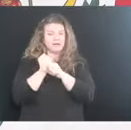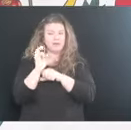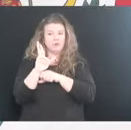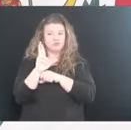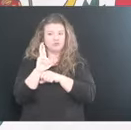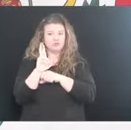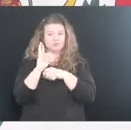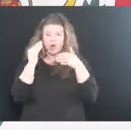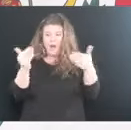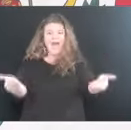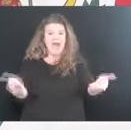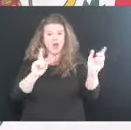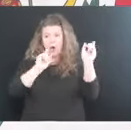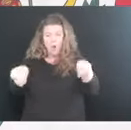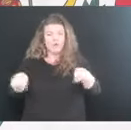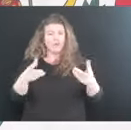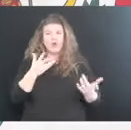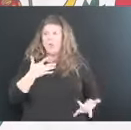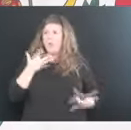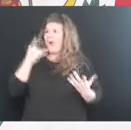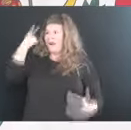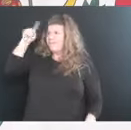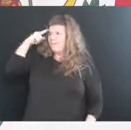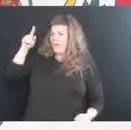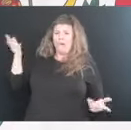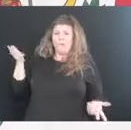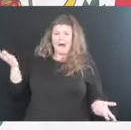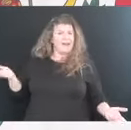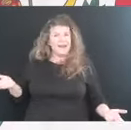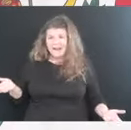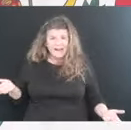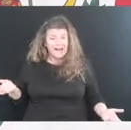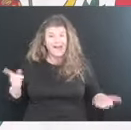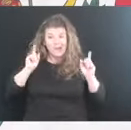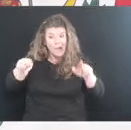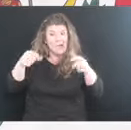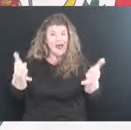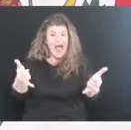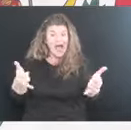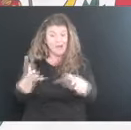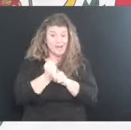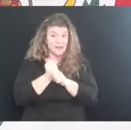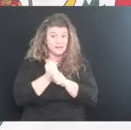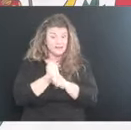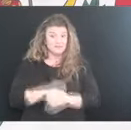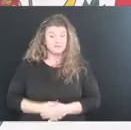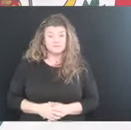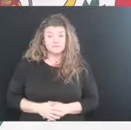on? What in the world are you waiting on? You've got to get your booster shot now.